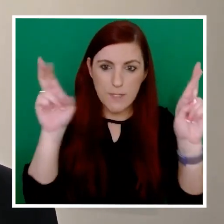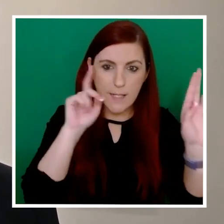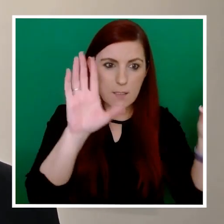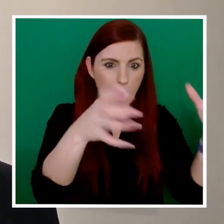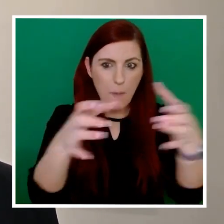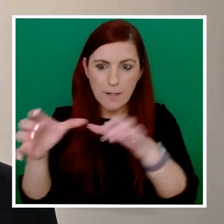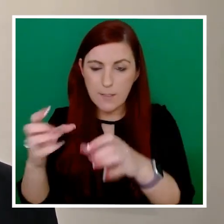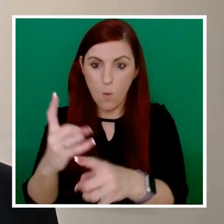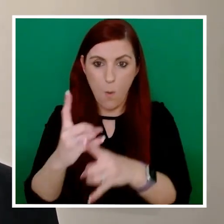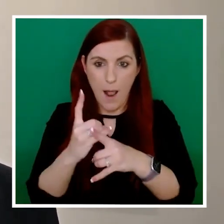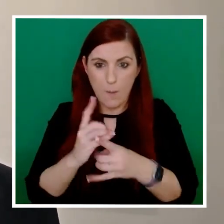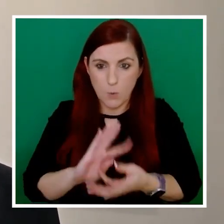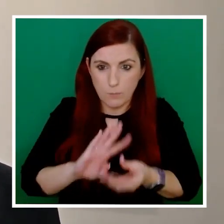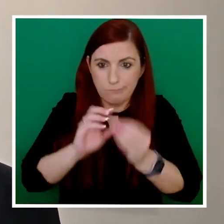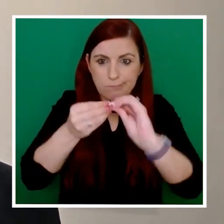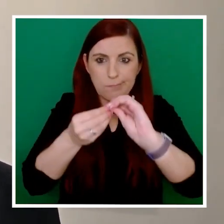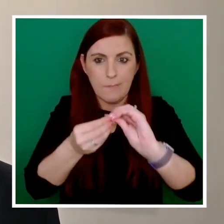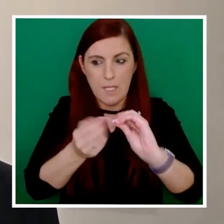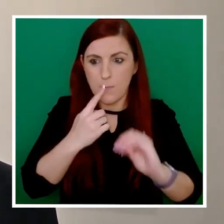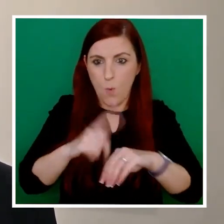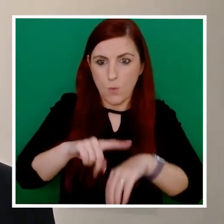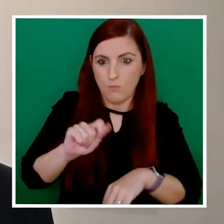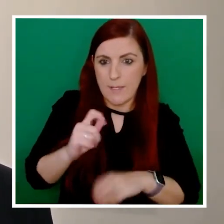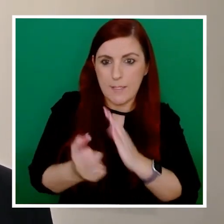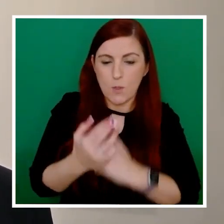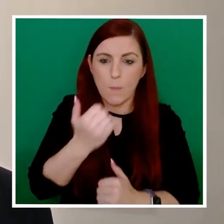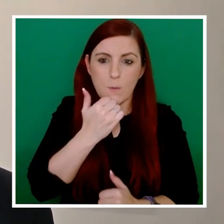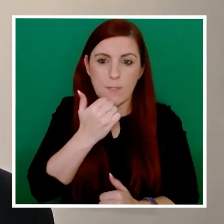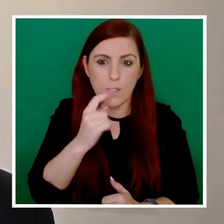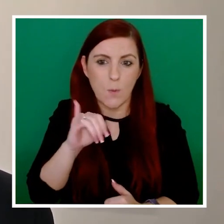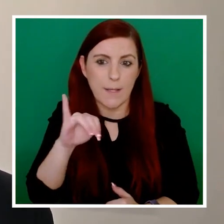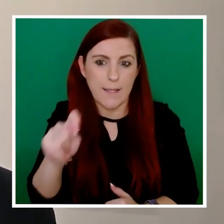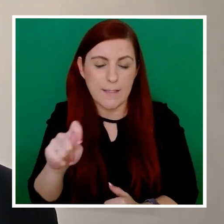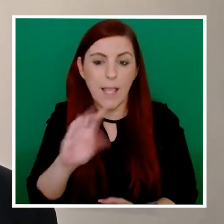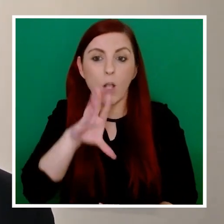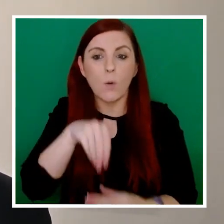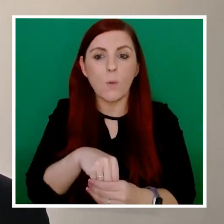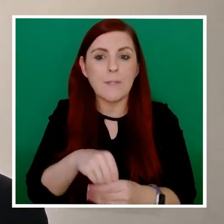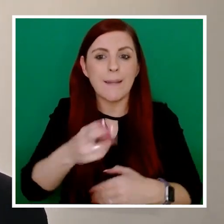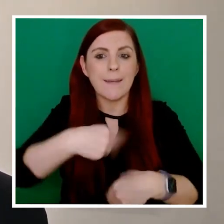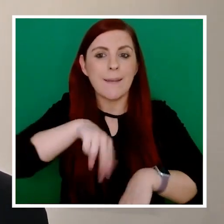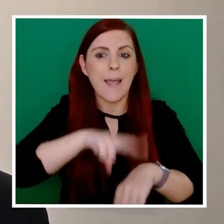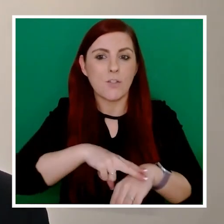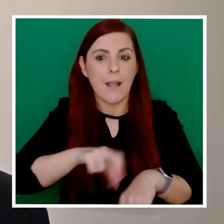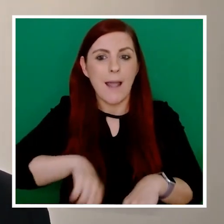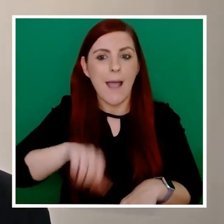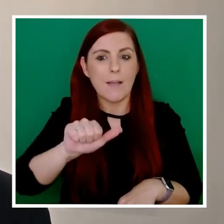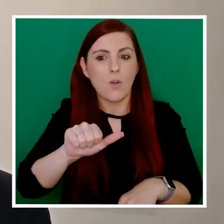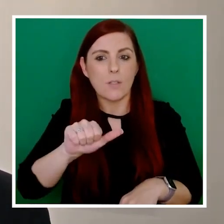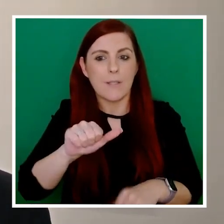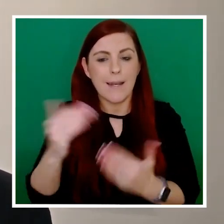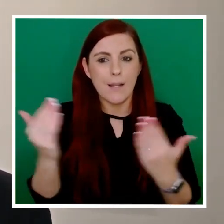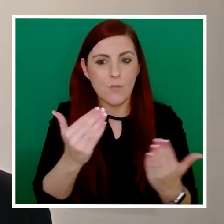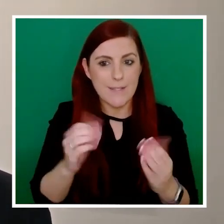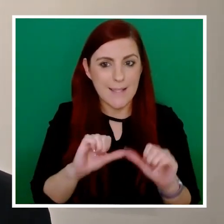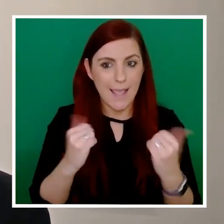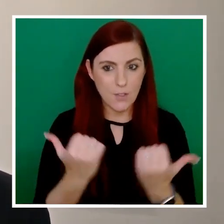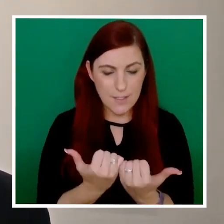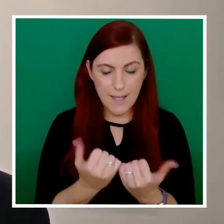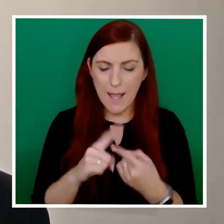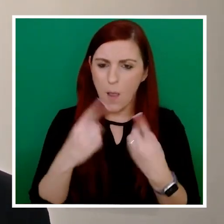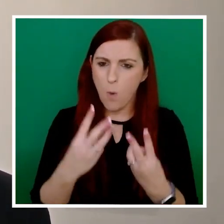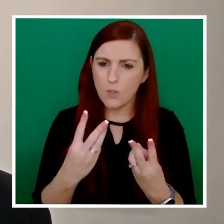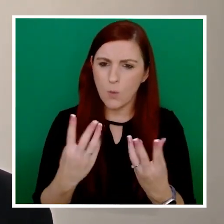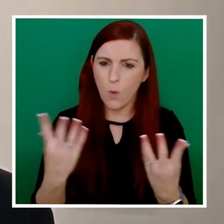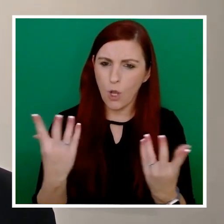shape this latest edition of the Toolkit, including the National Adult Literacy Agency. And I want to encourage everyone to